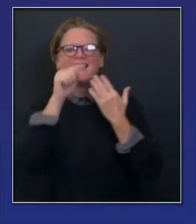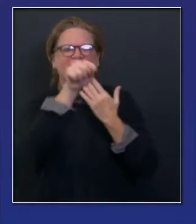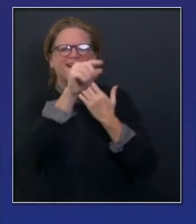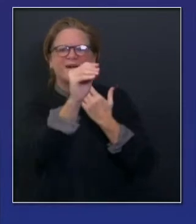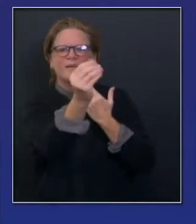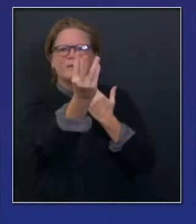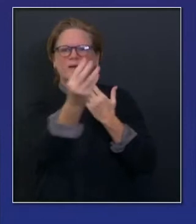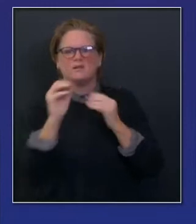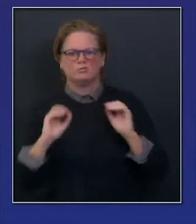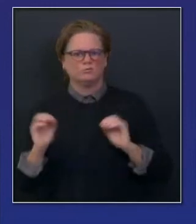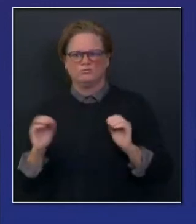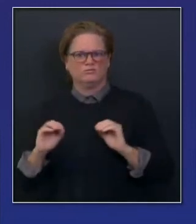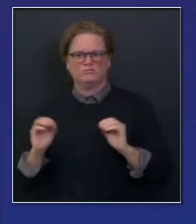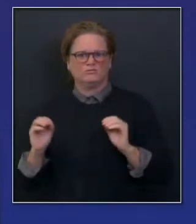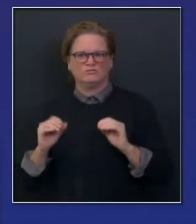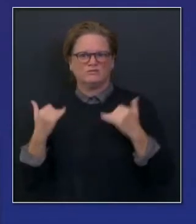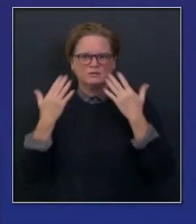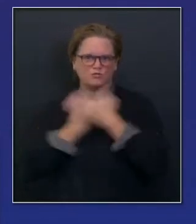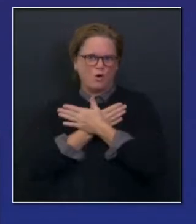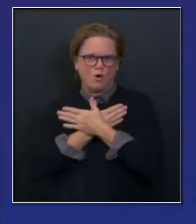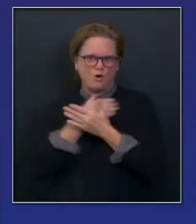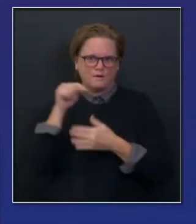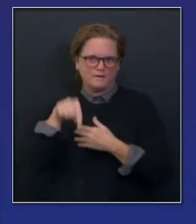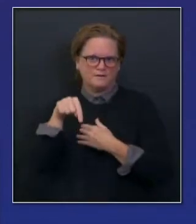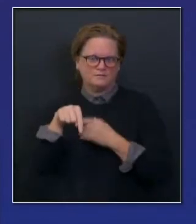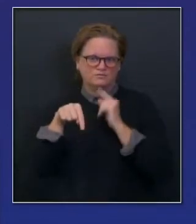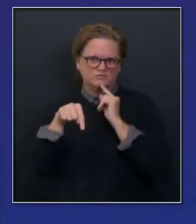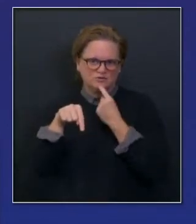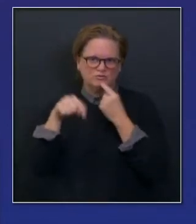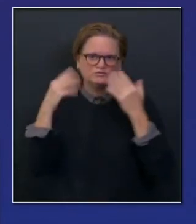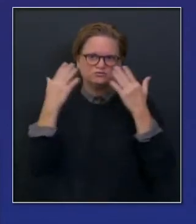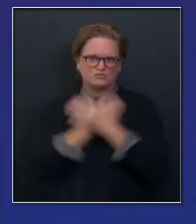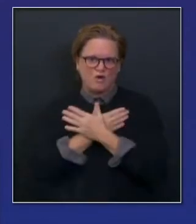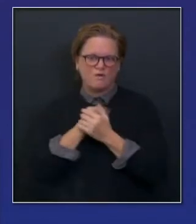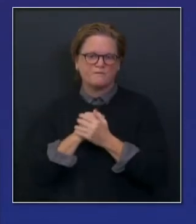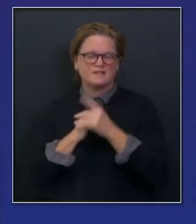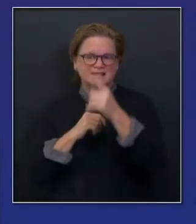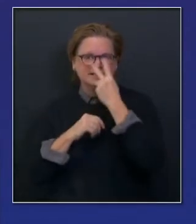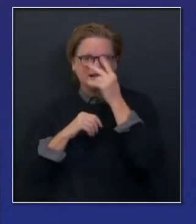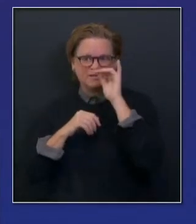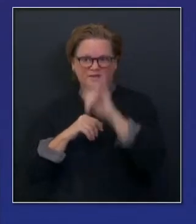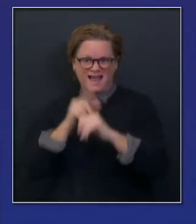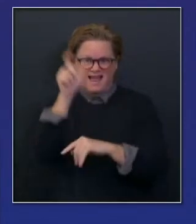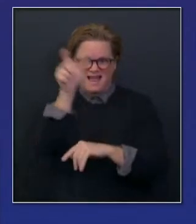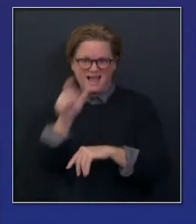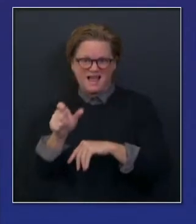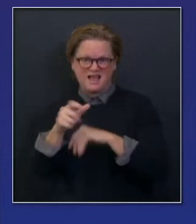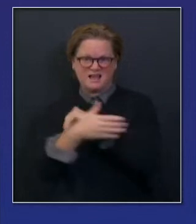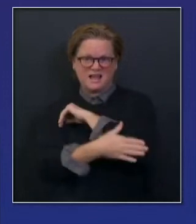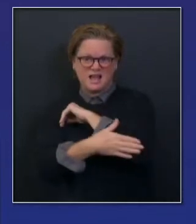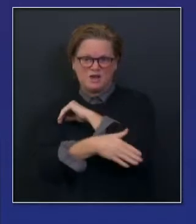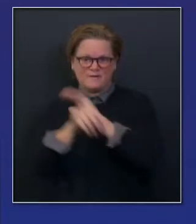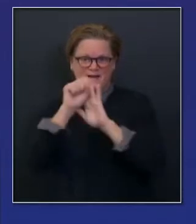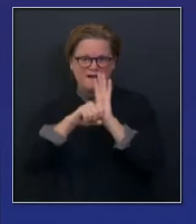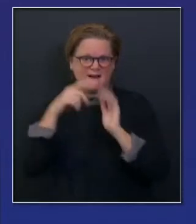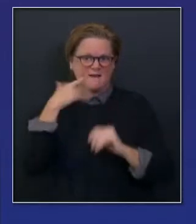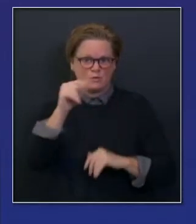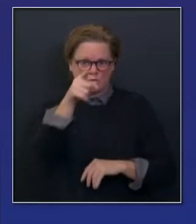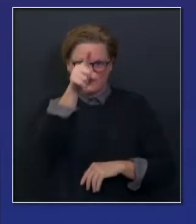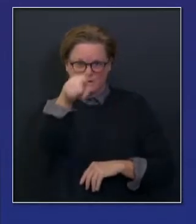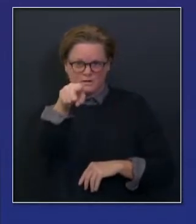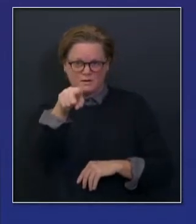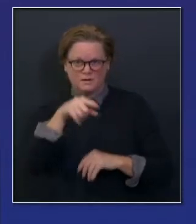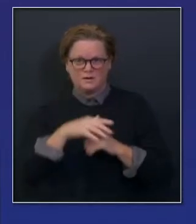You can see here we have the new framework of these regional stay-at-home orders, not because we want to, not because